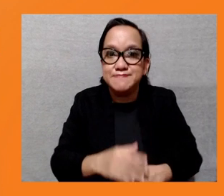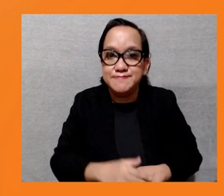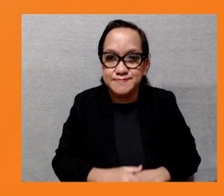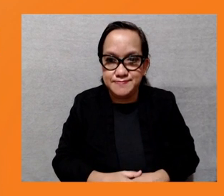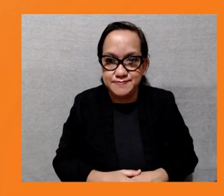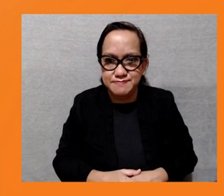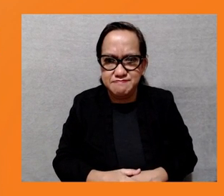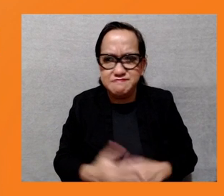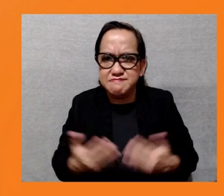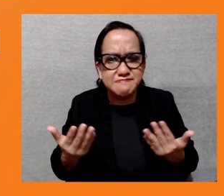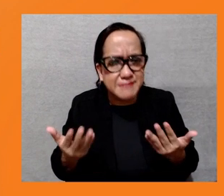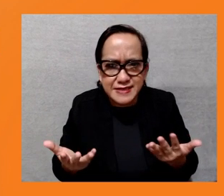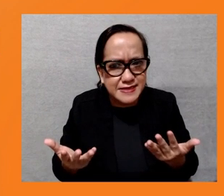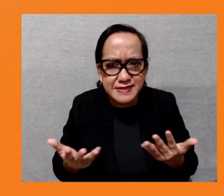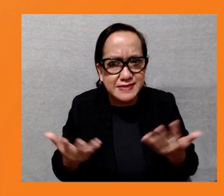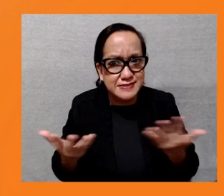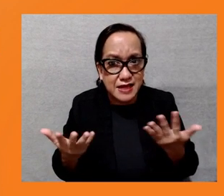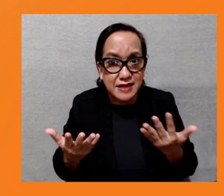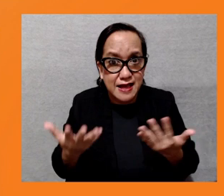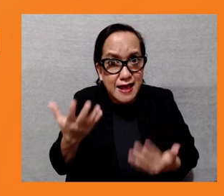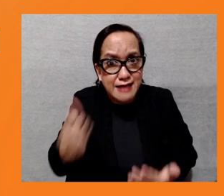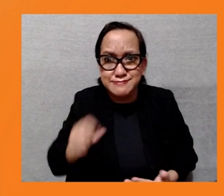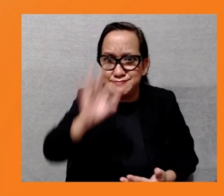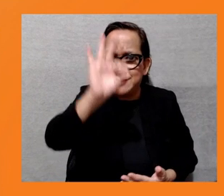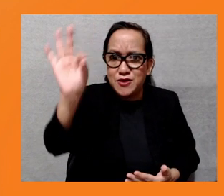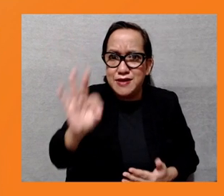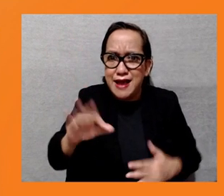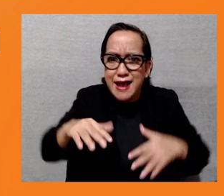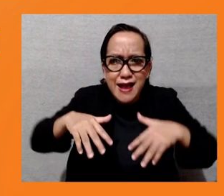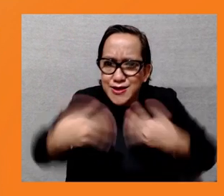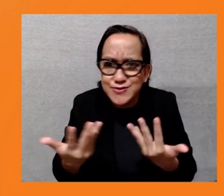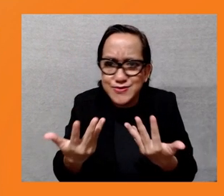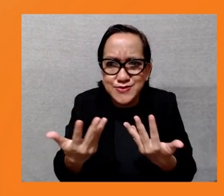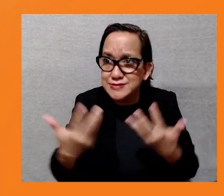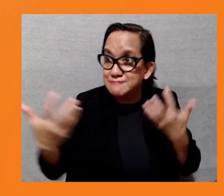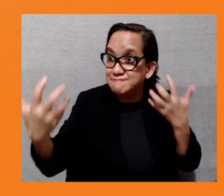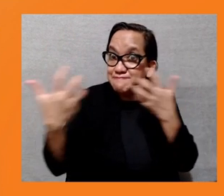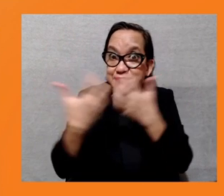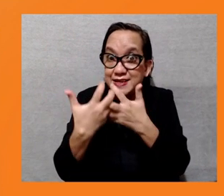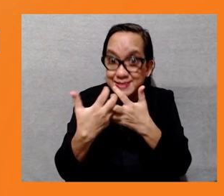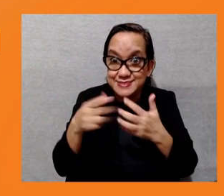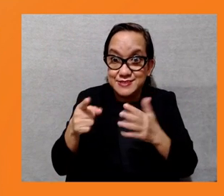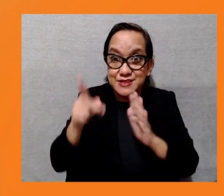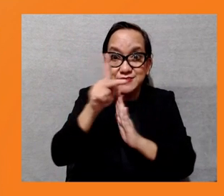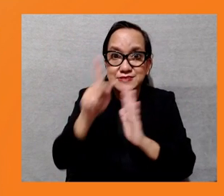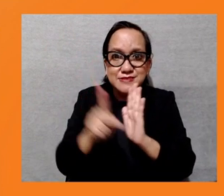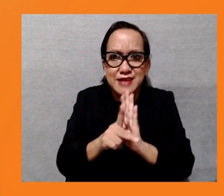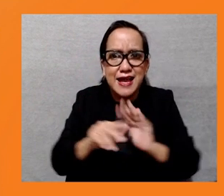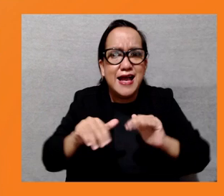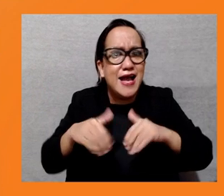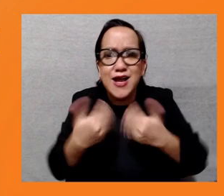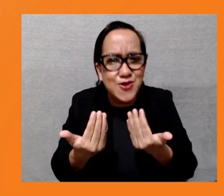proposed policy and how will this be implemented? Third, we have also seen the inconsistency of